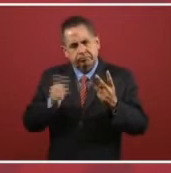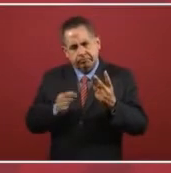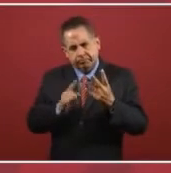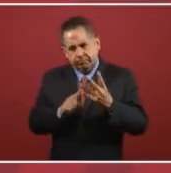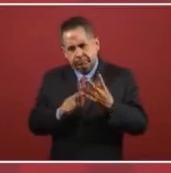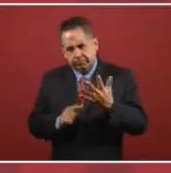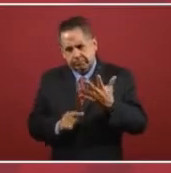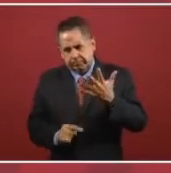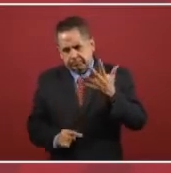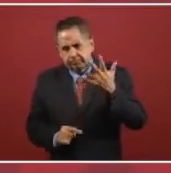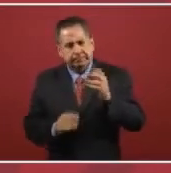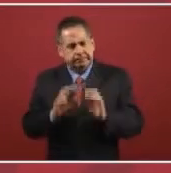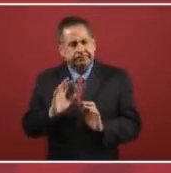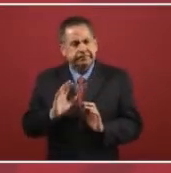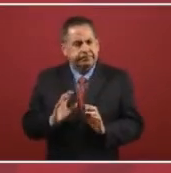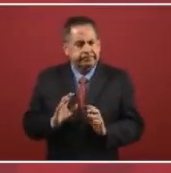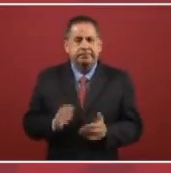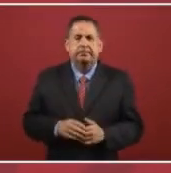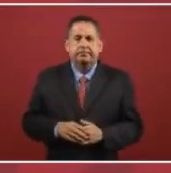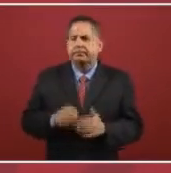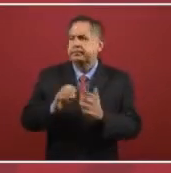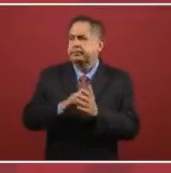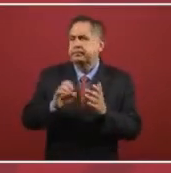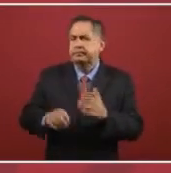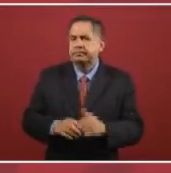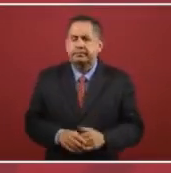other priorities. For example.